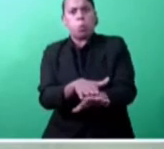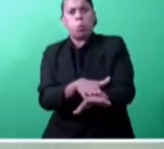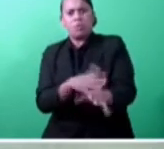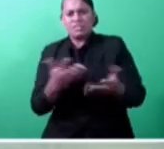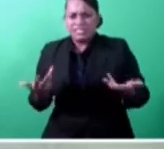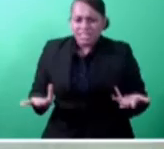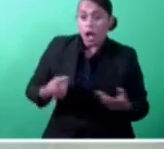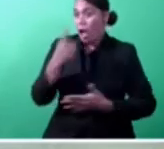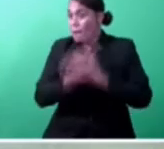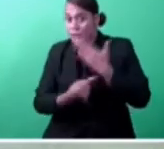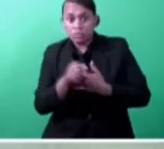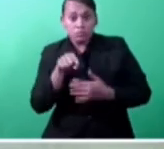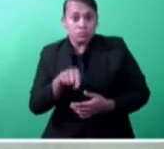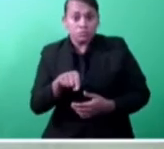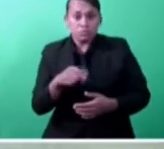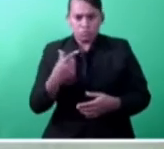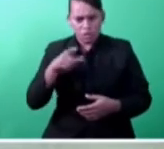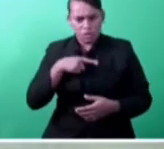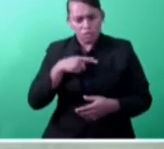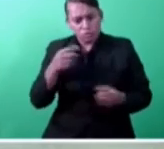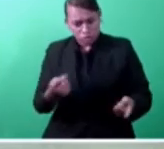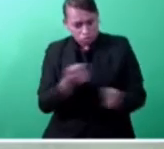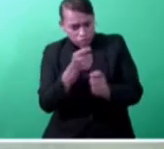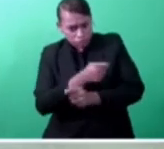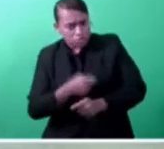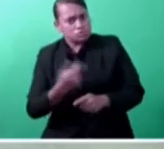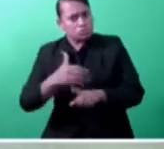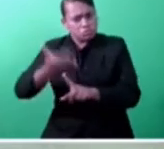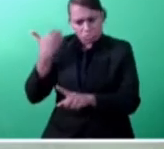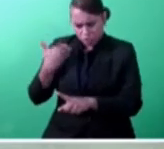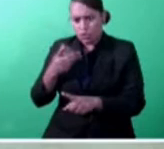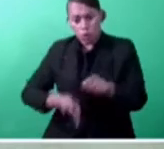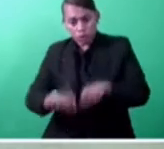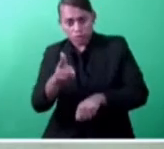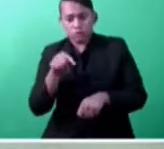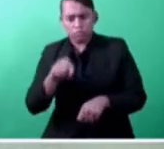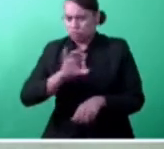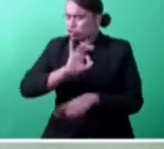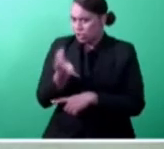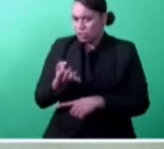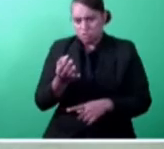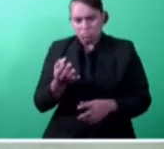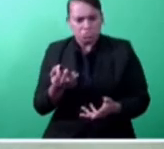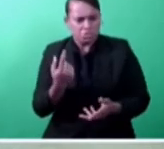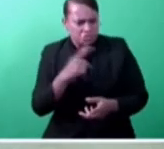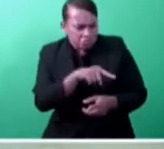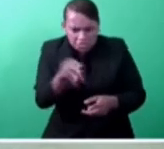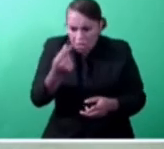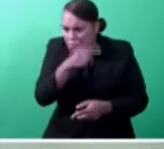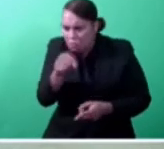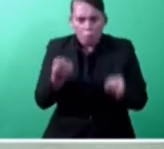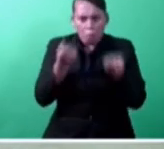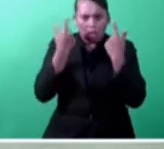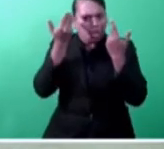these reforms have not been noted as reforms for the 2020 report. The World Bank Group doing